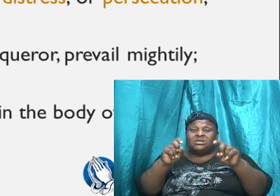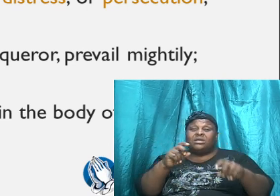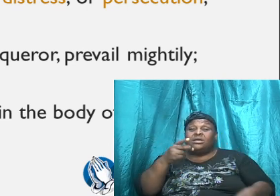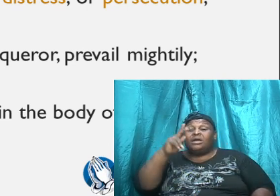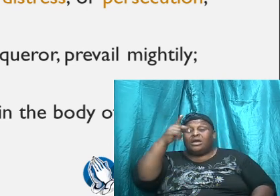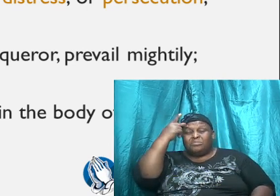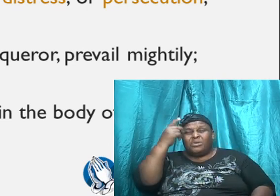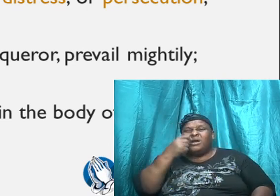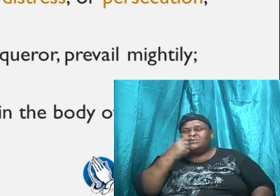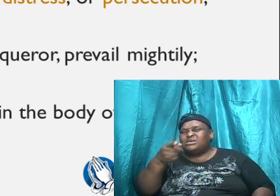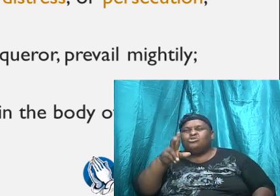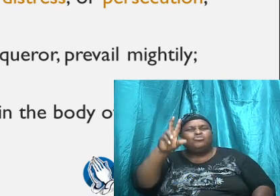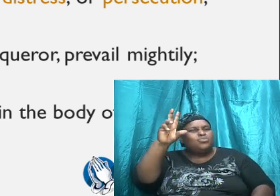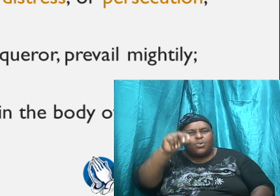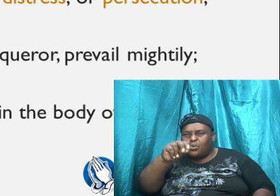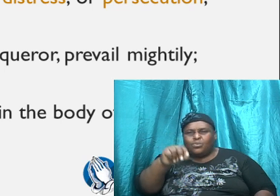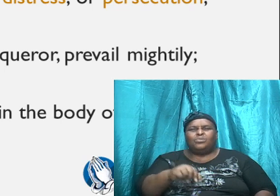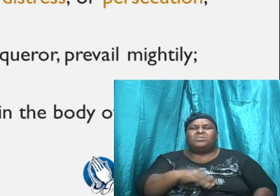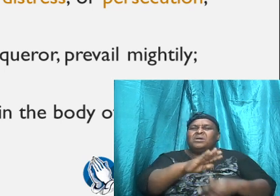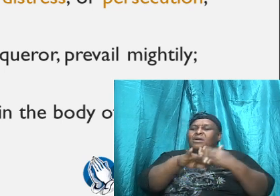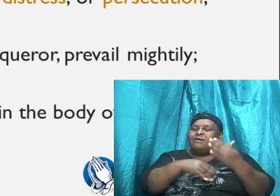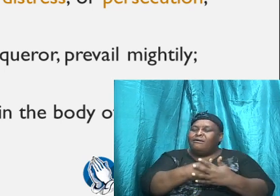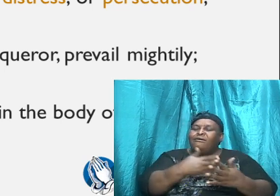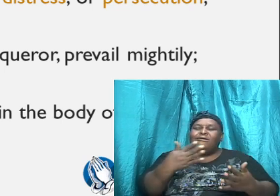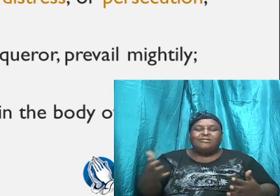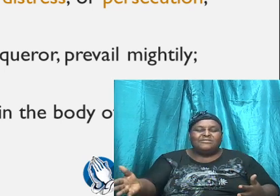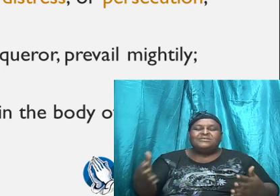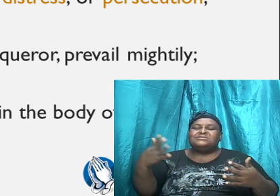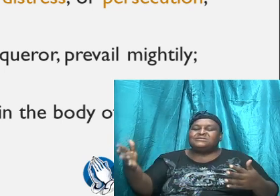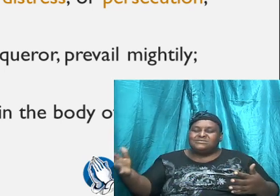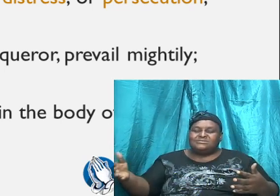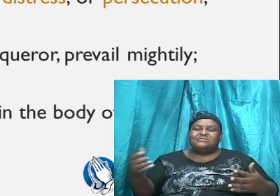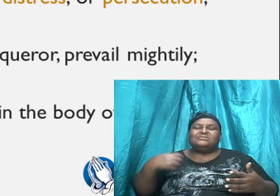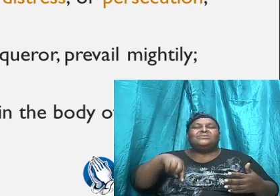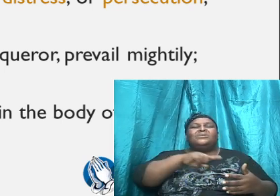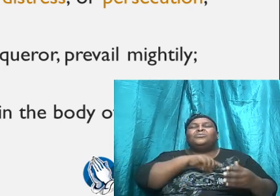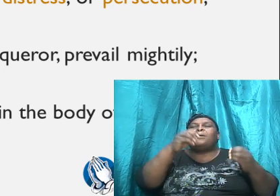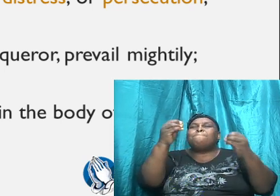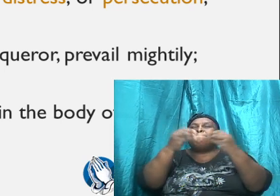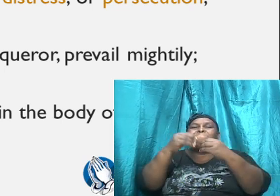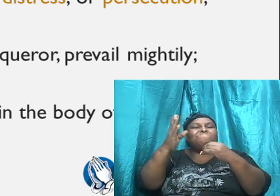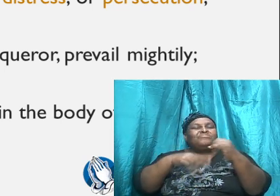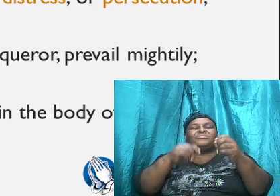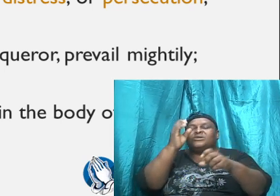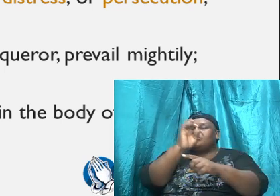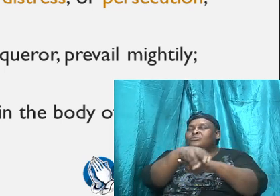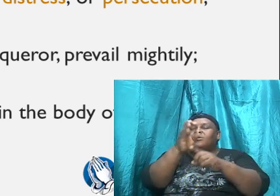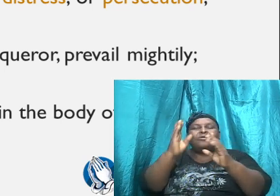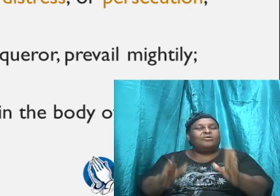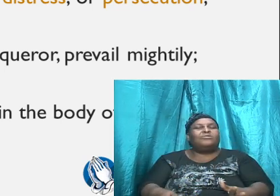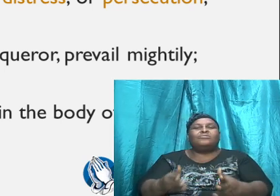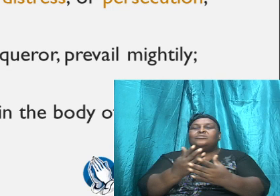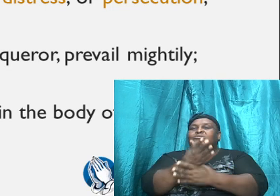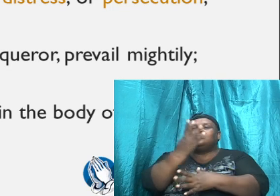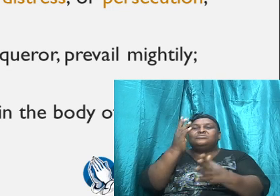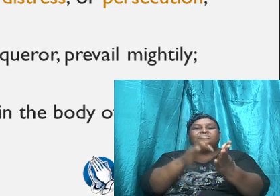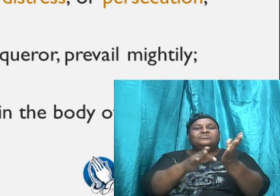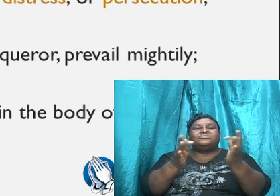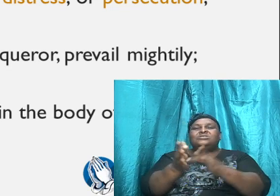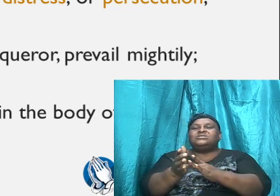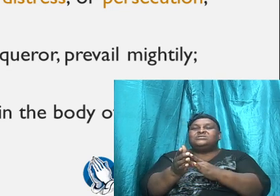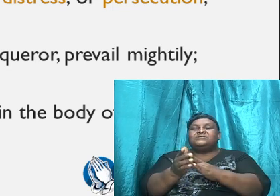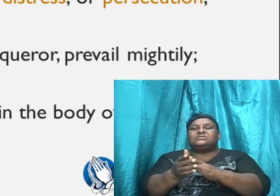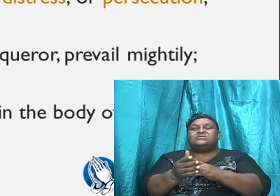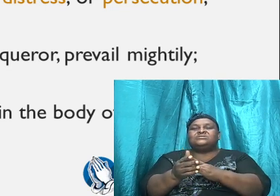in all these things, we are more than conquerors, and the word that he used